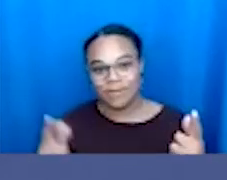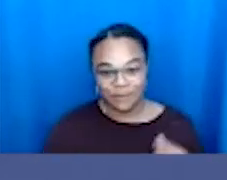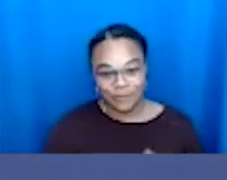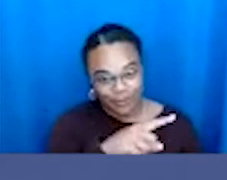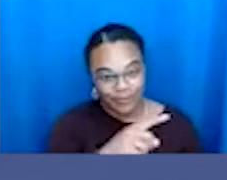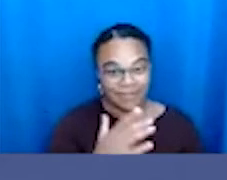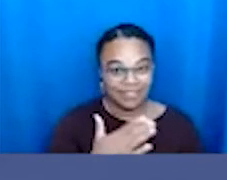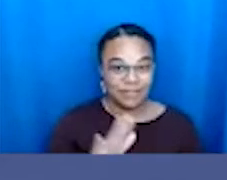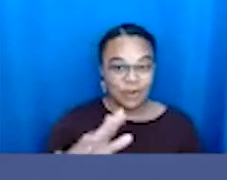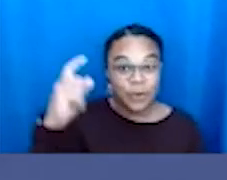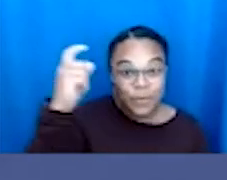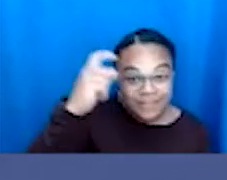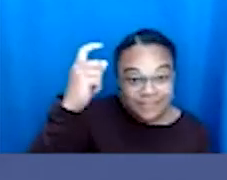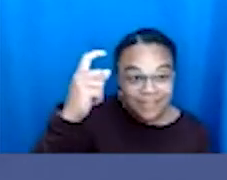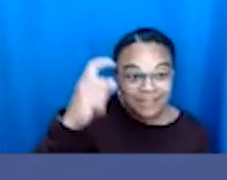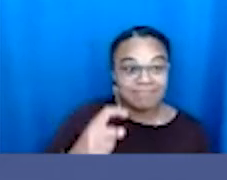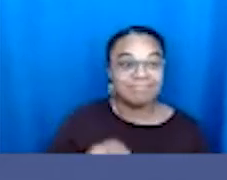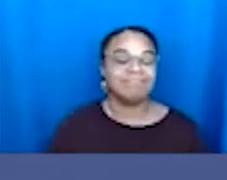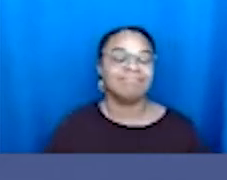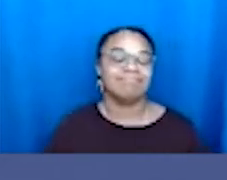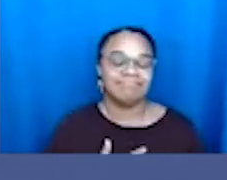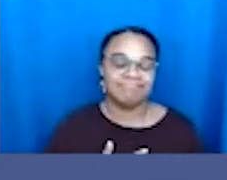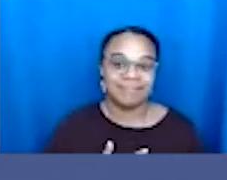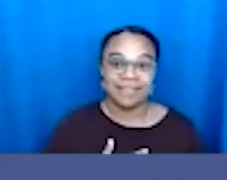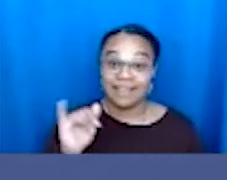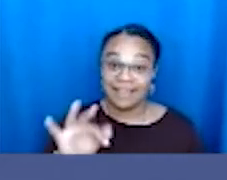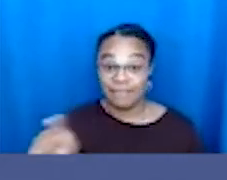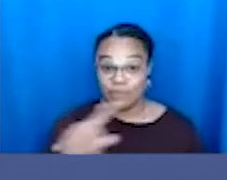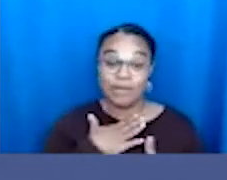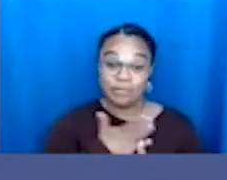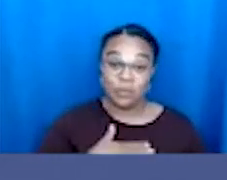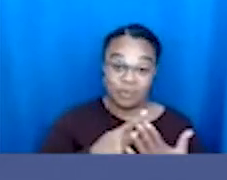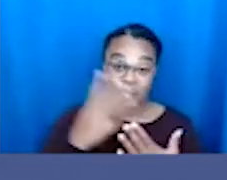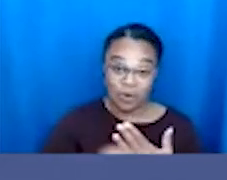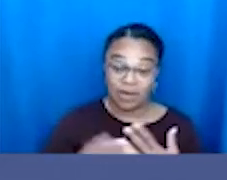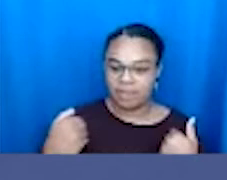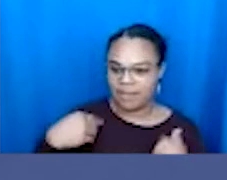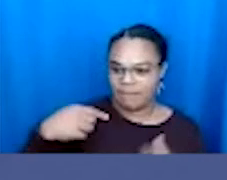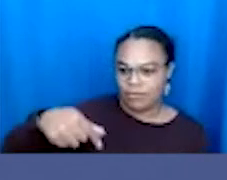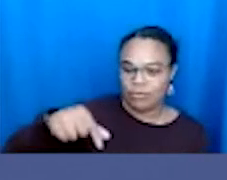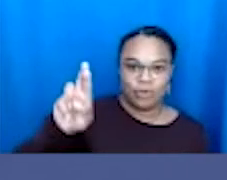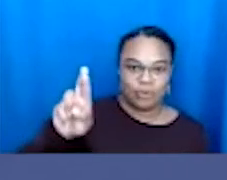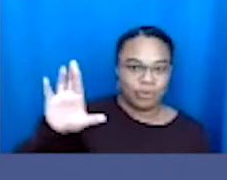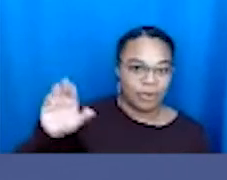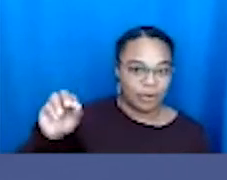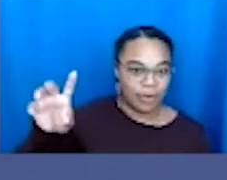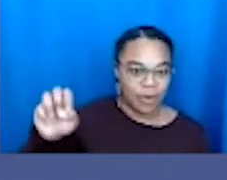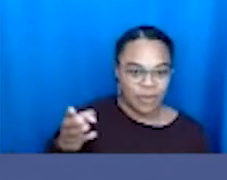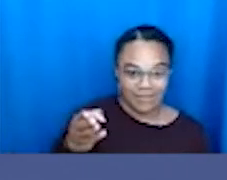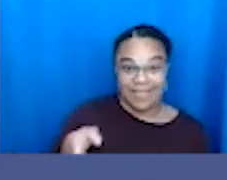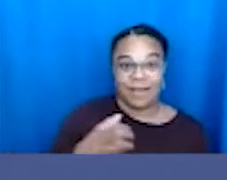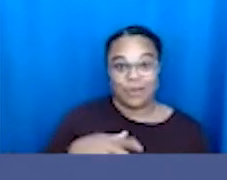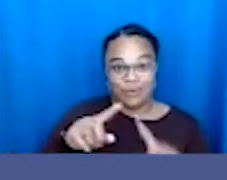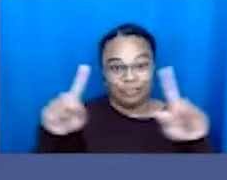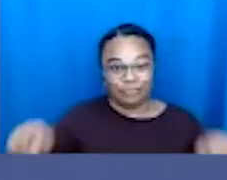your wisdom with us today. If you enjoyed the program, there's a QR code on your screen to donate